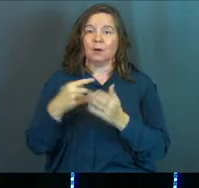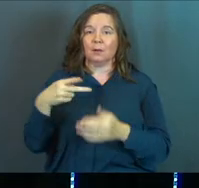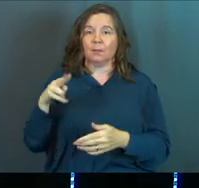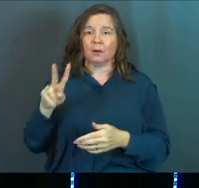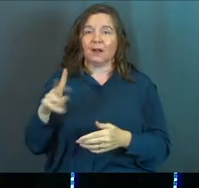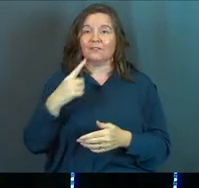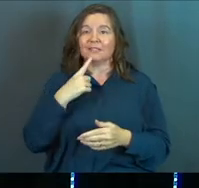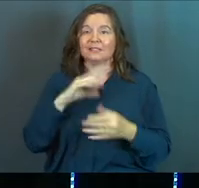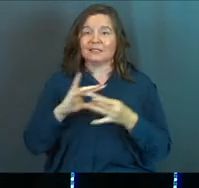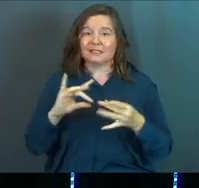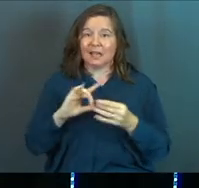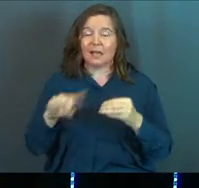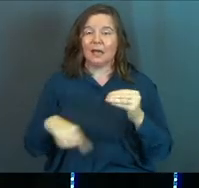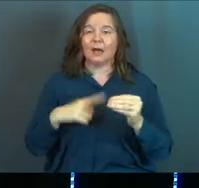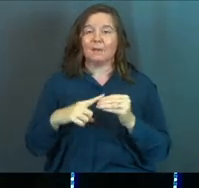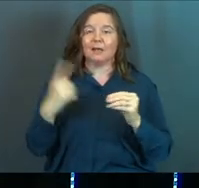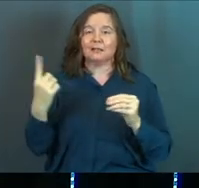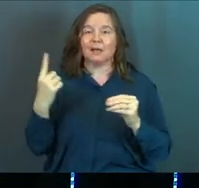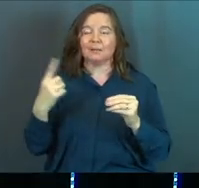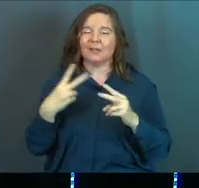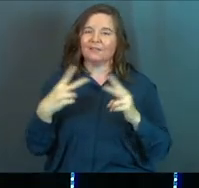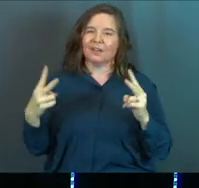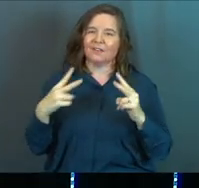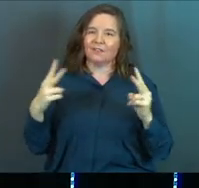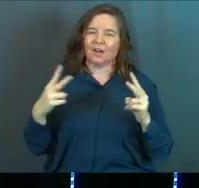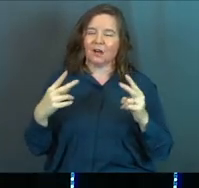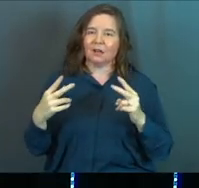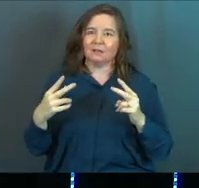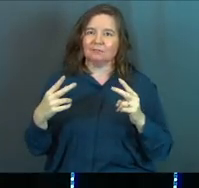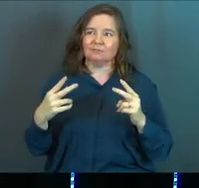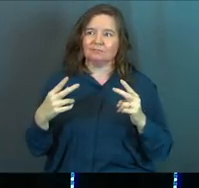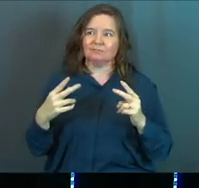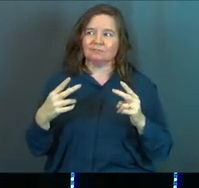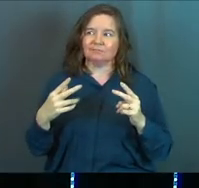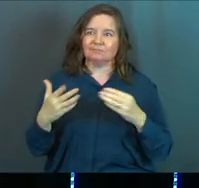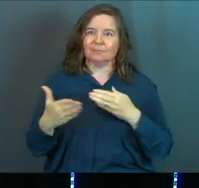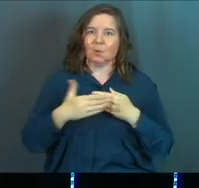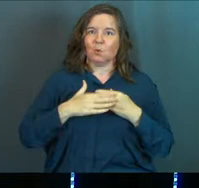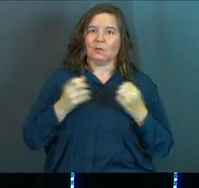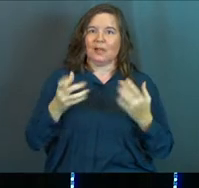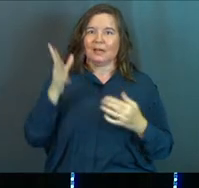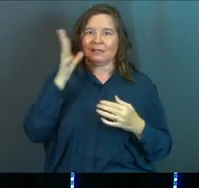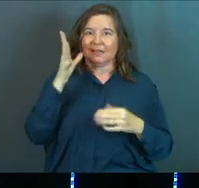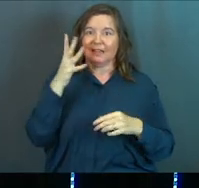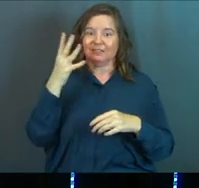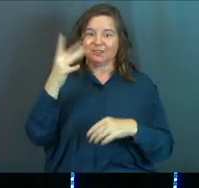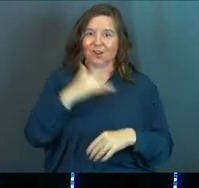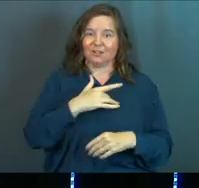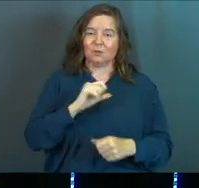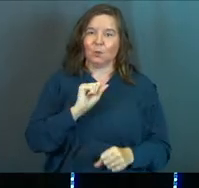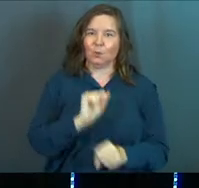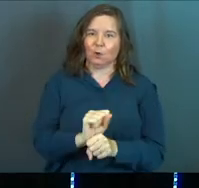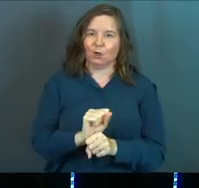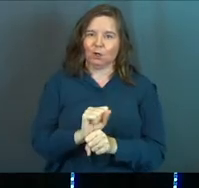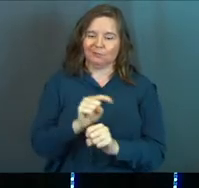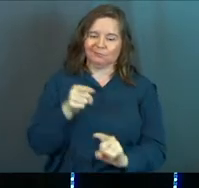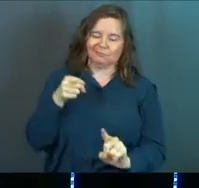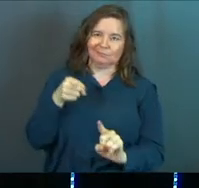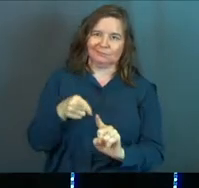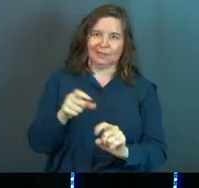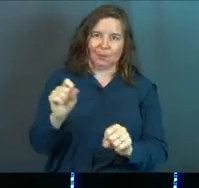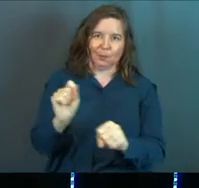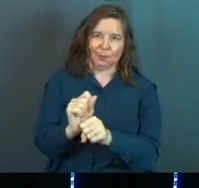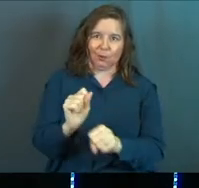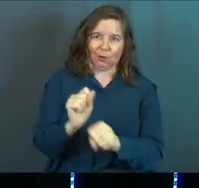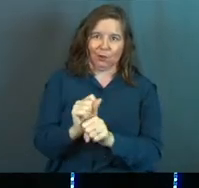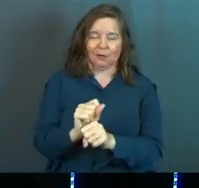Proverbs has to say about something that's very, very close to a lot of dads' hearts, work. Work,